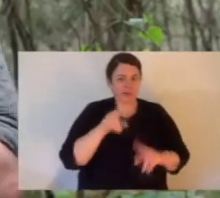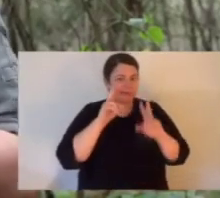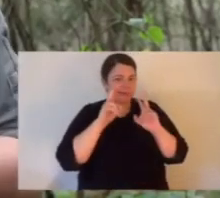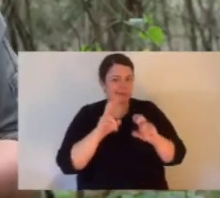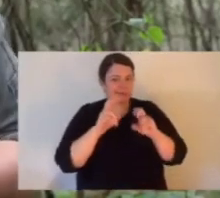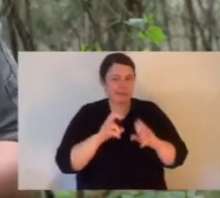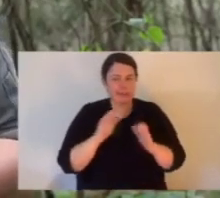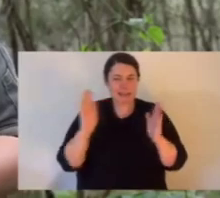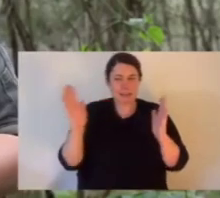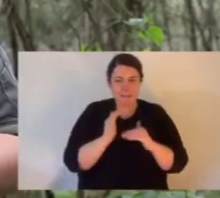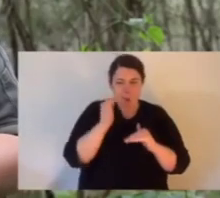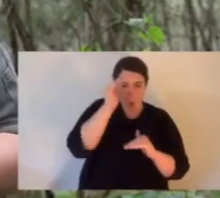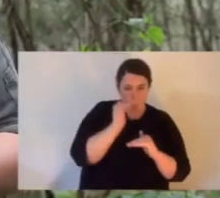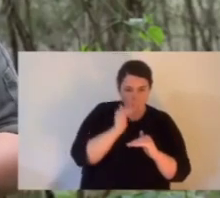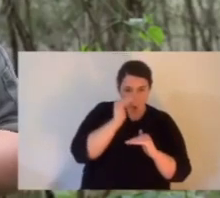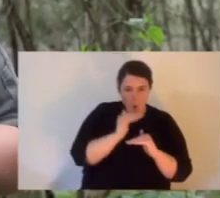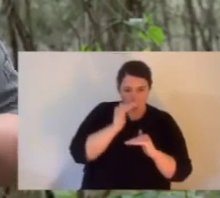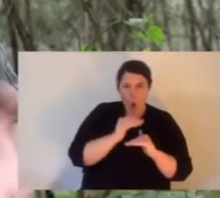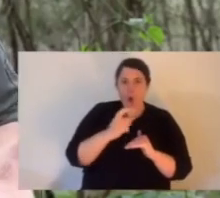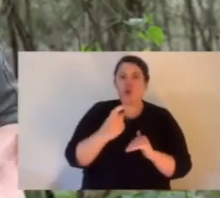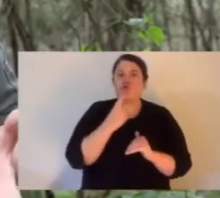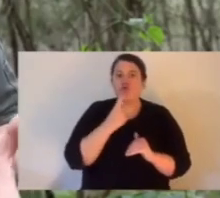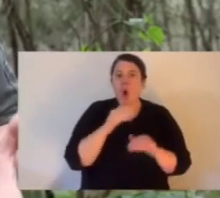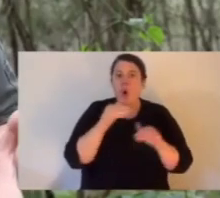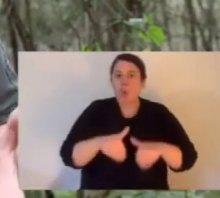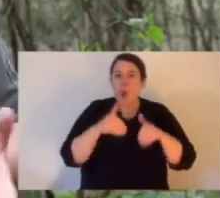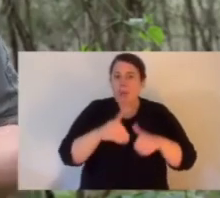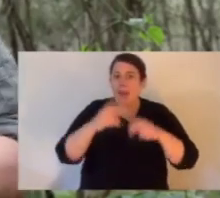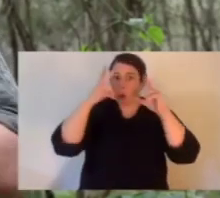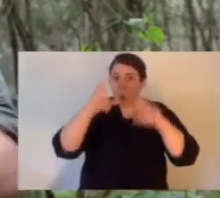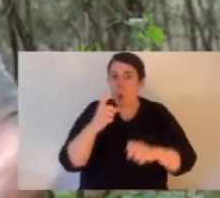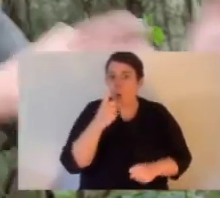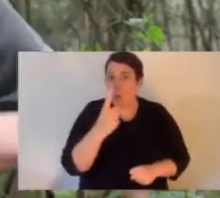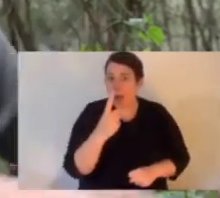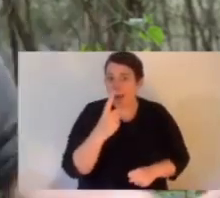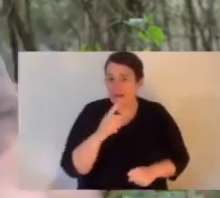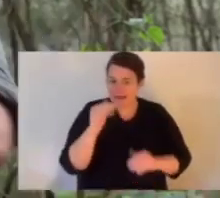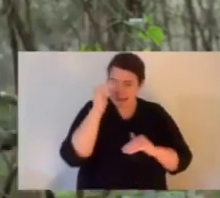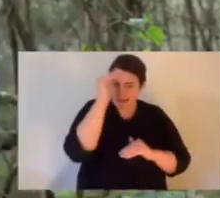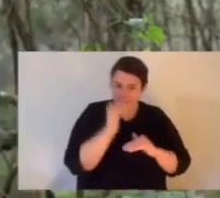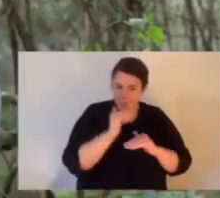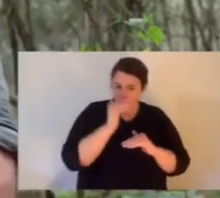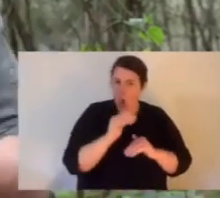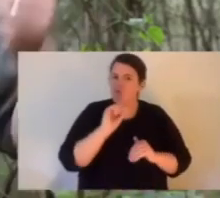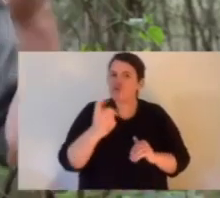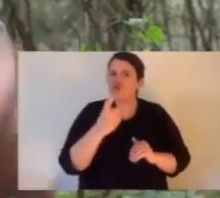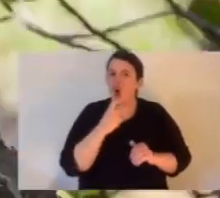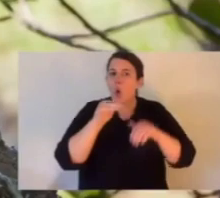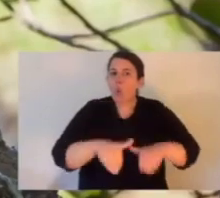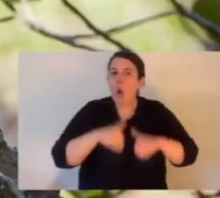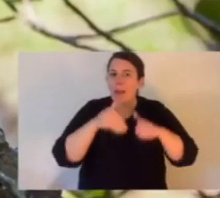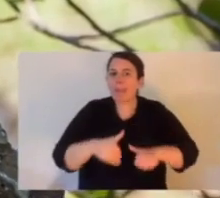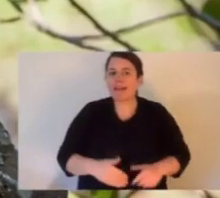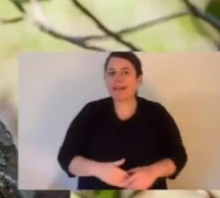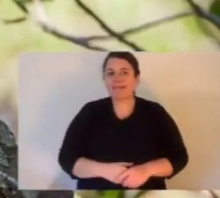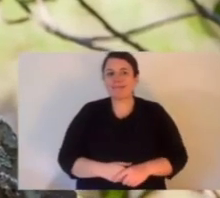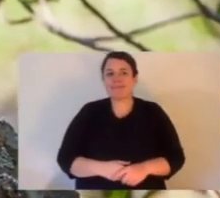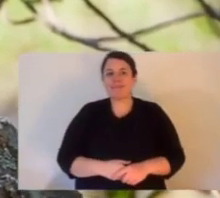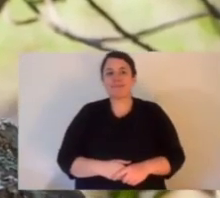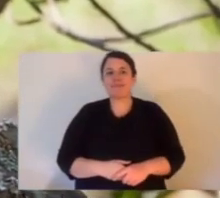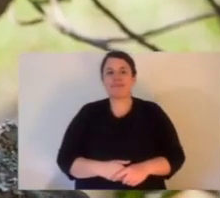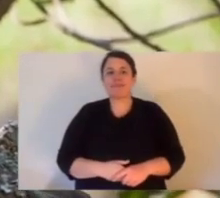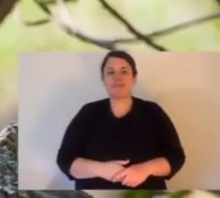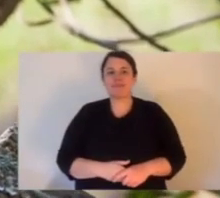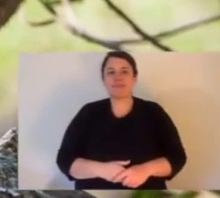up and dribbles water into the joey's mouth. But while mum's not with the joey it's got no protection and that's when the foxes take